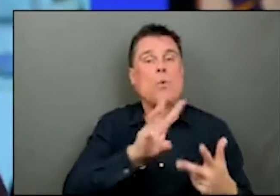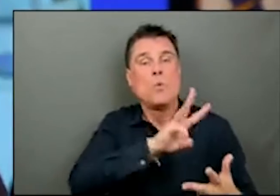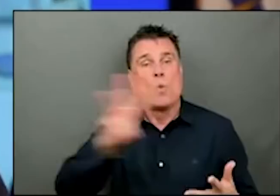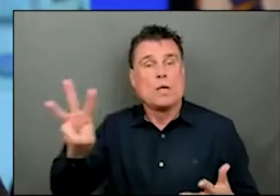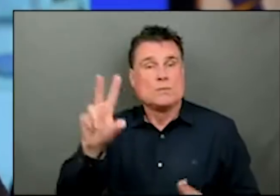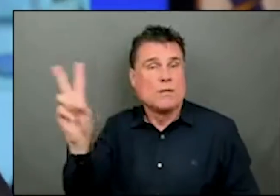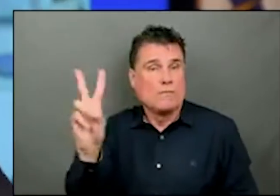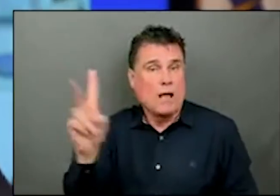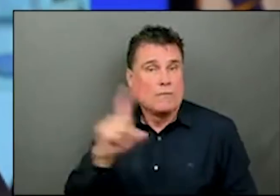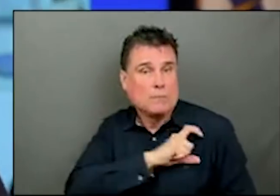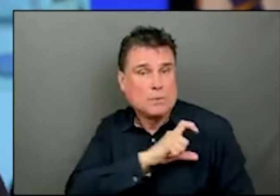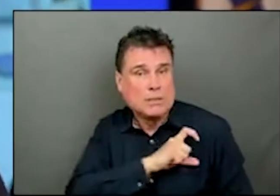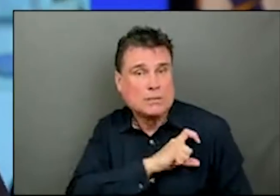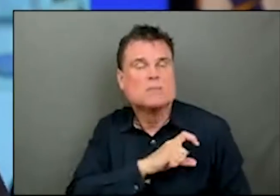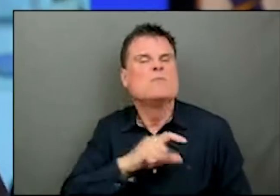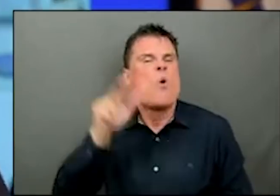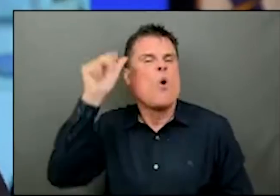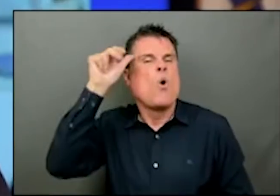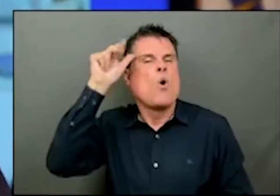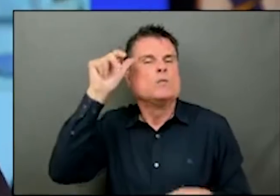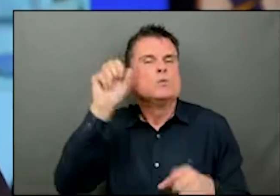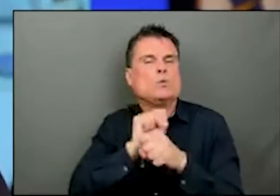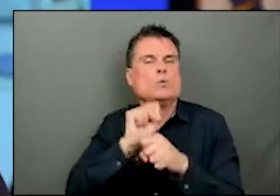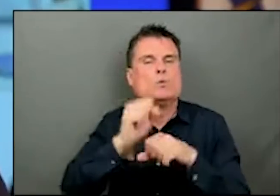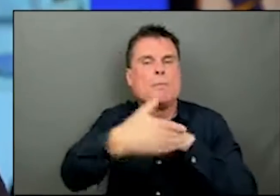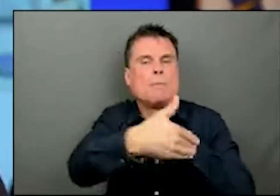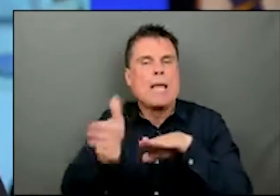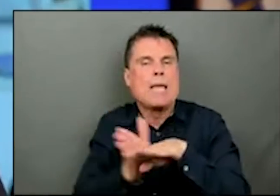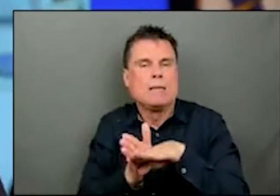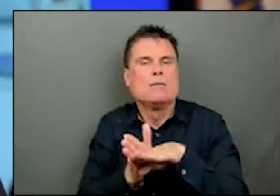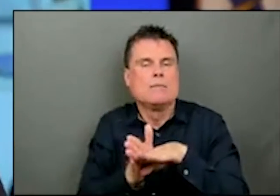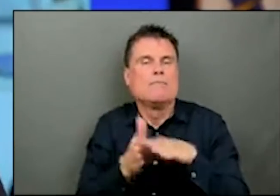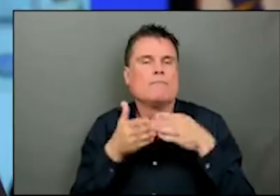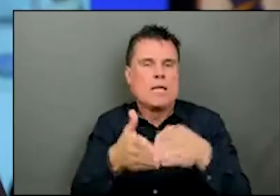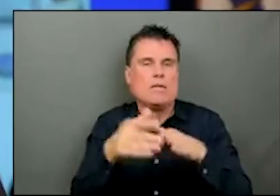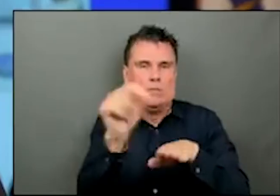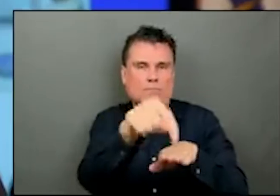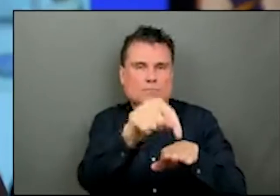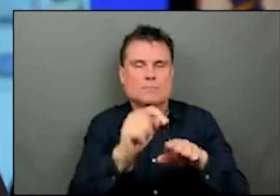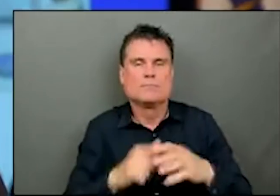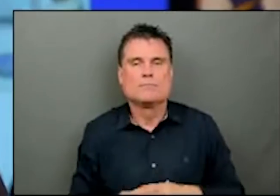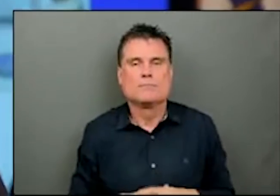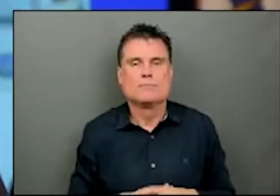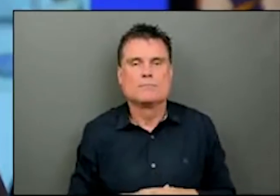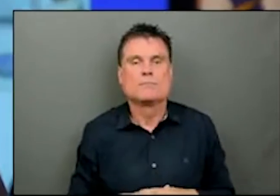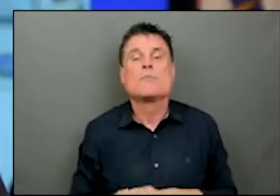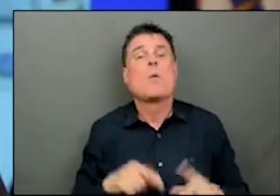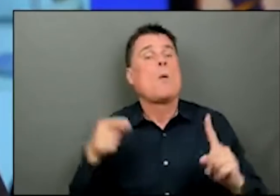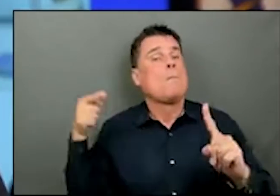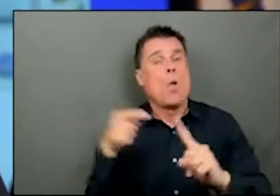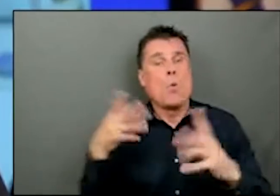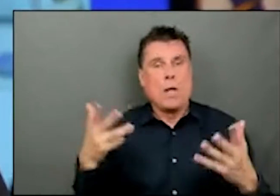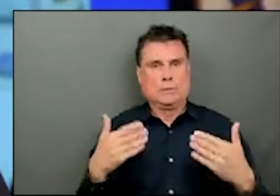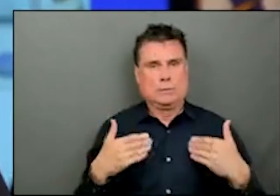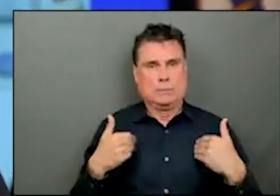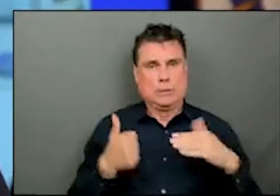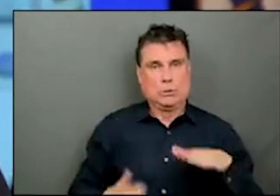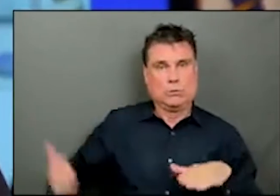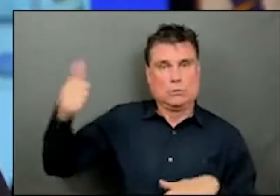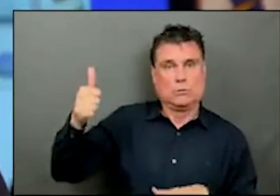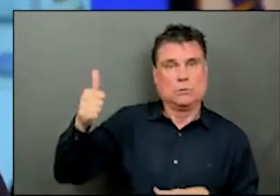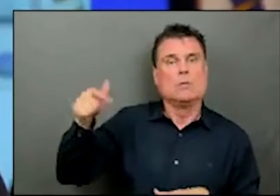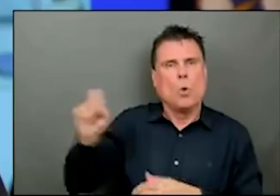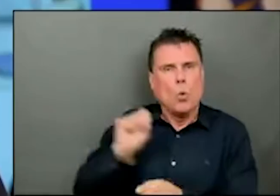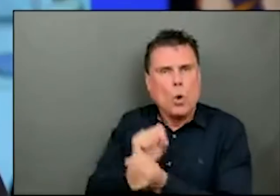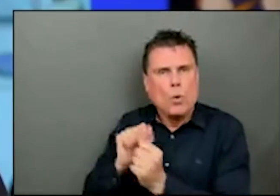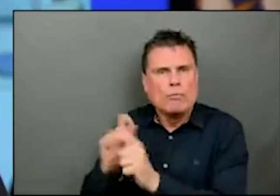Horseshoe Bay. So we're working with, we, Minister Farnworth is working with law enforcement to make sure we're all comfortable with this. And I